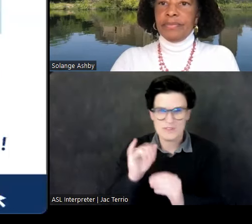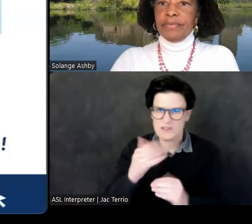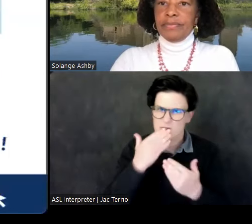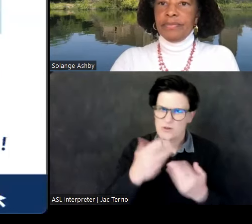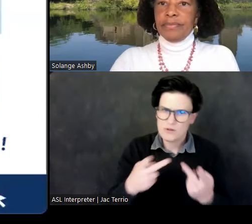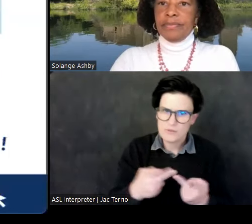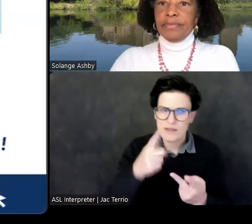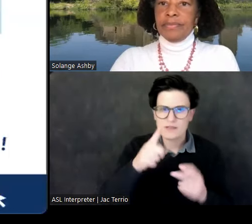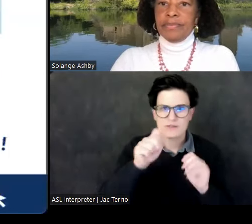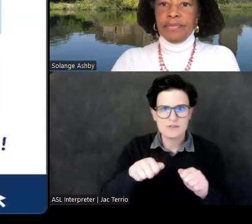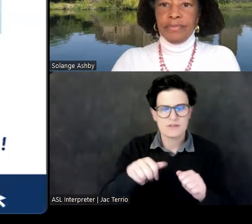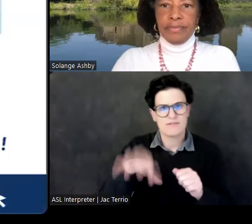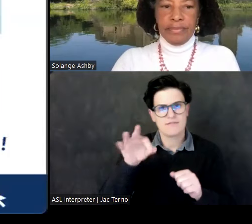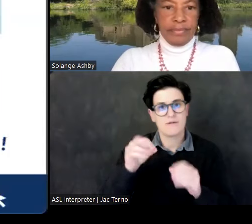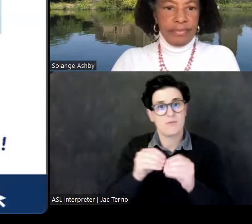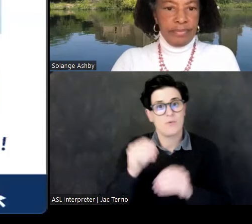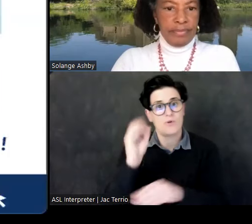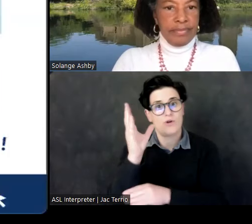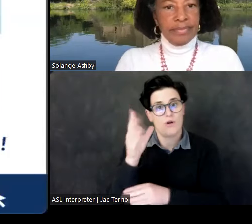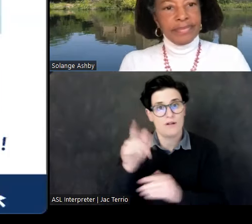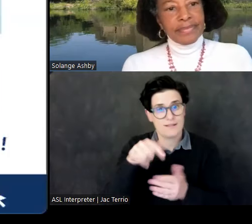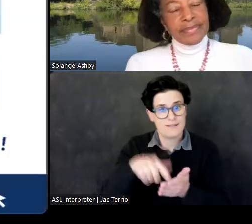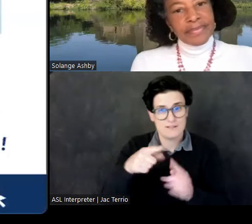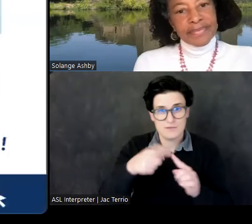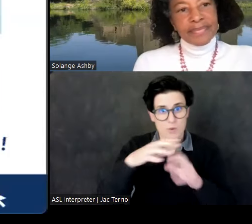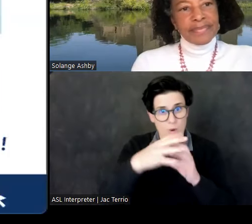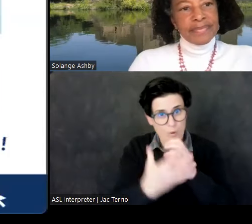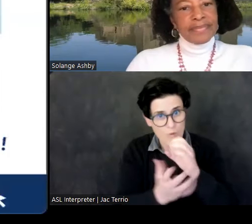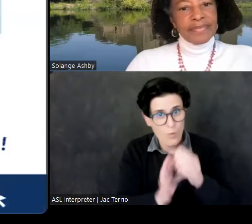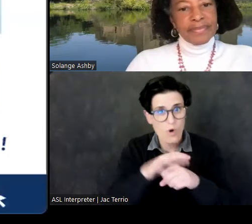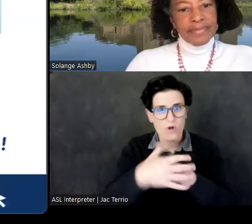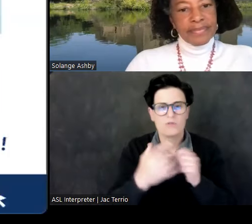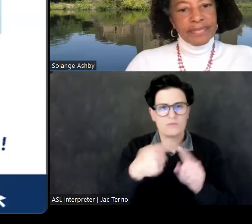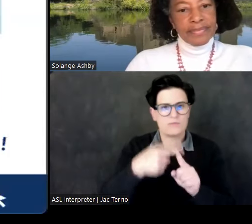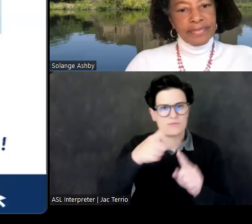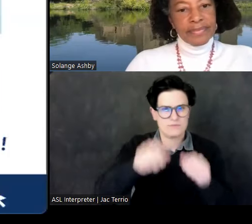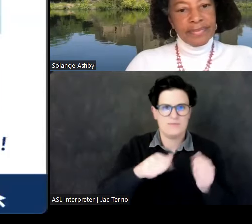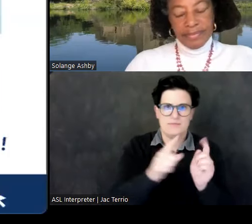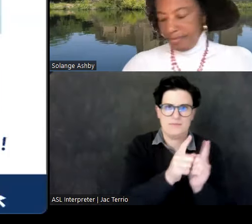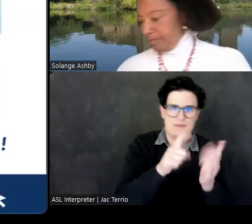encounter talks like this from all over the world and a place to meet archaeologists in person.